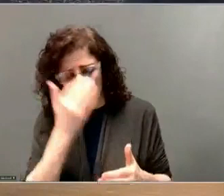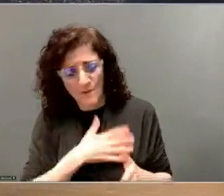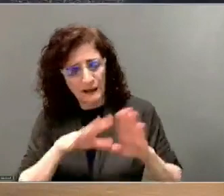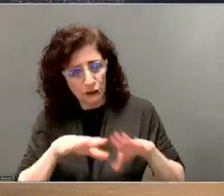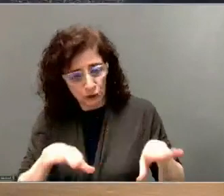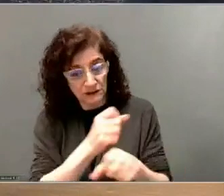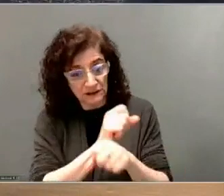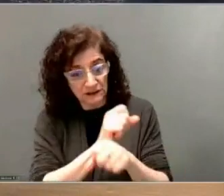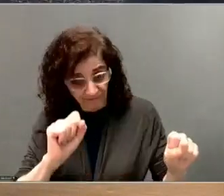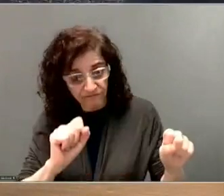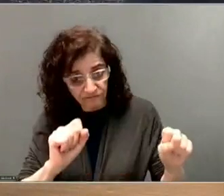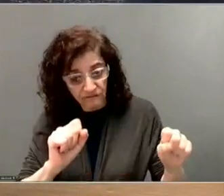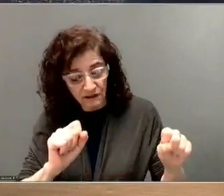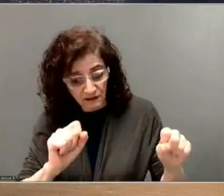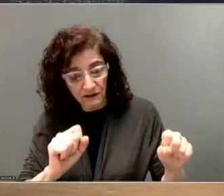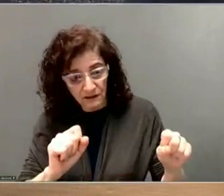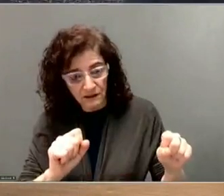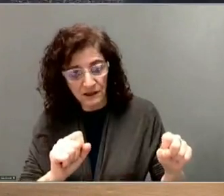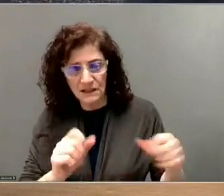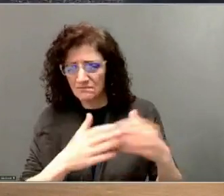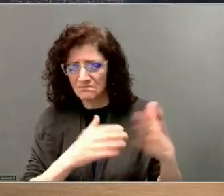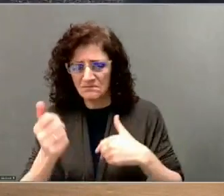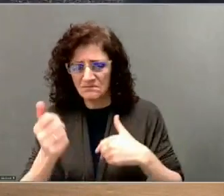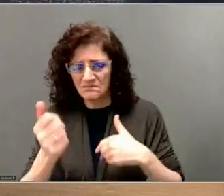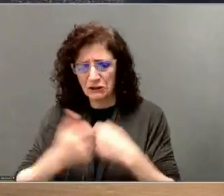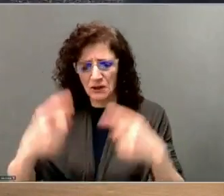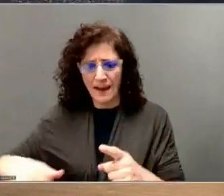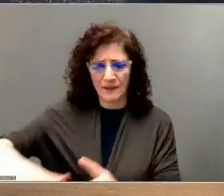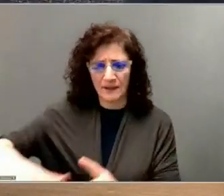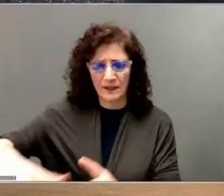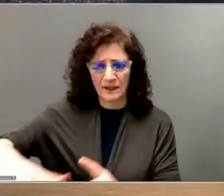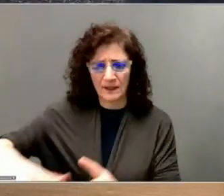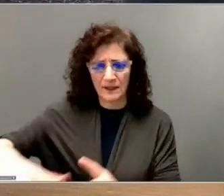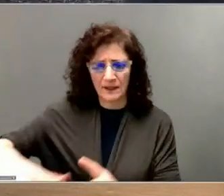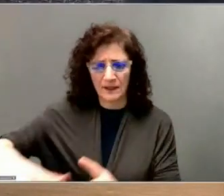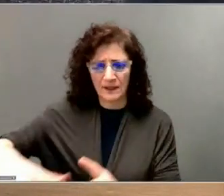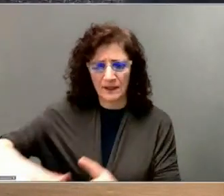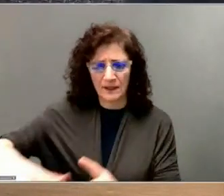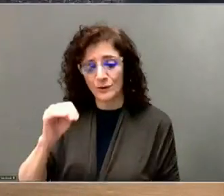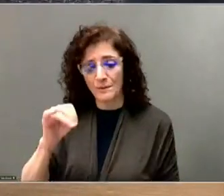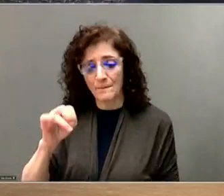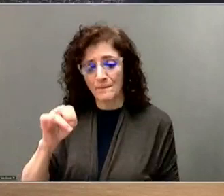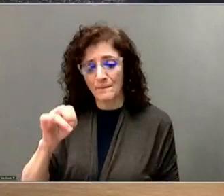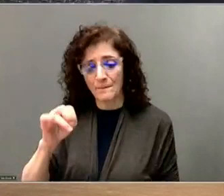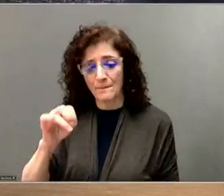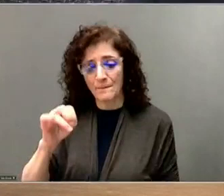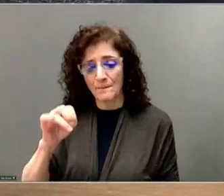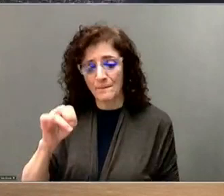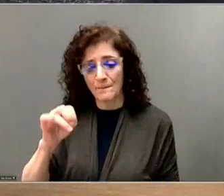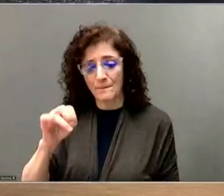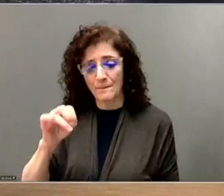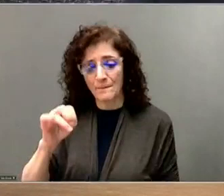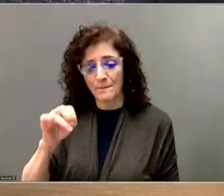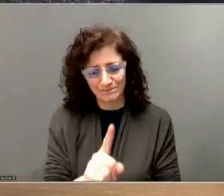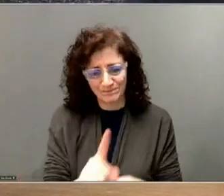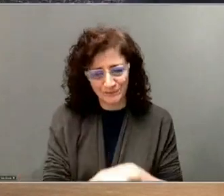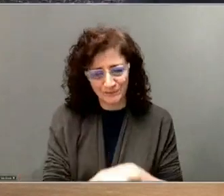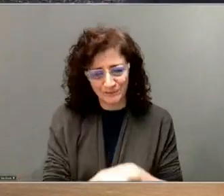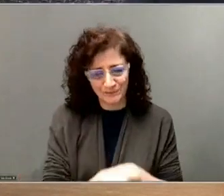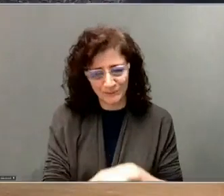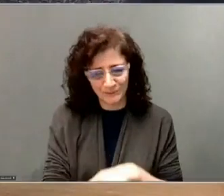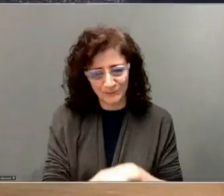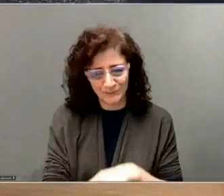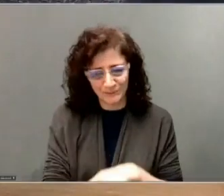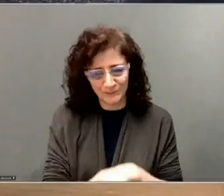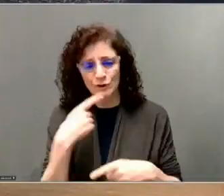and secure in a time of danger. So I want to thank you, Madam Chair, for allowing me to be here today and committee members to